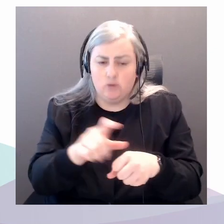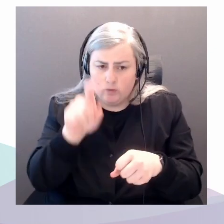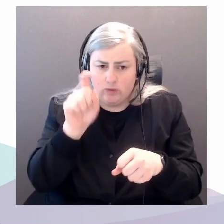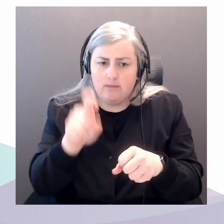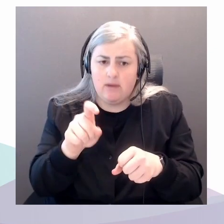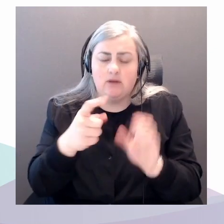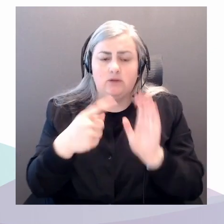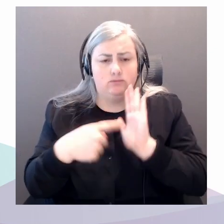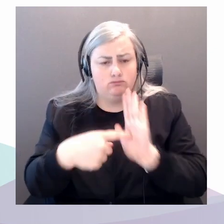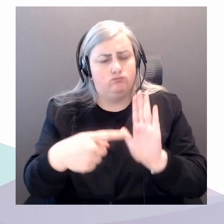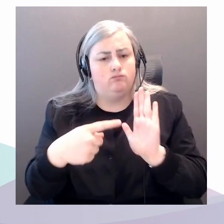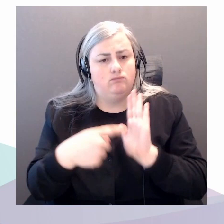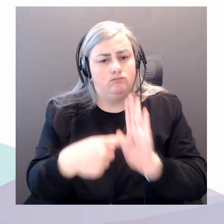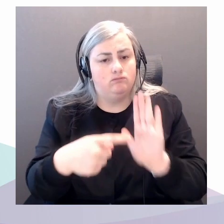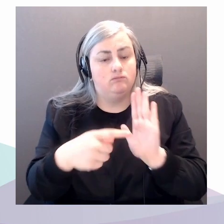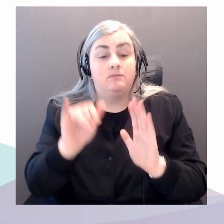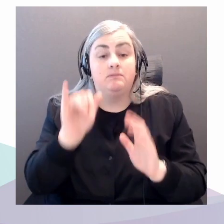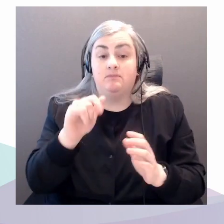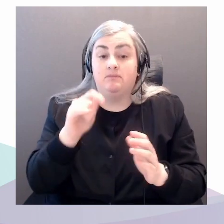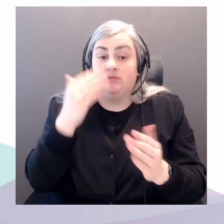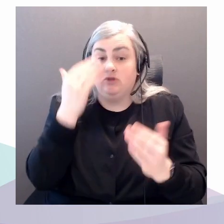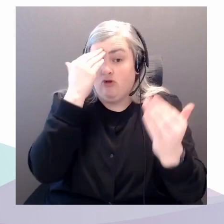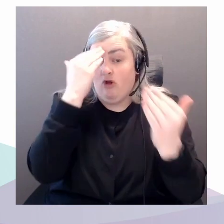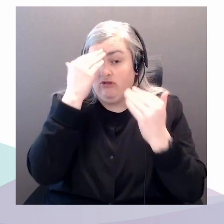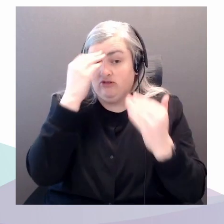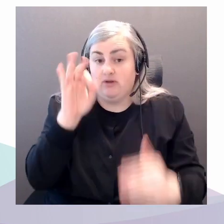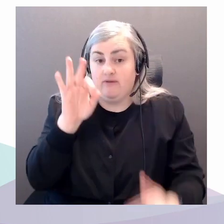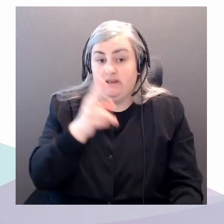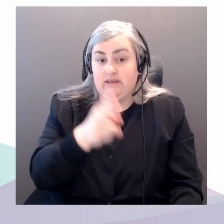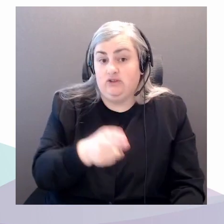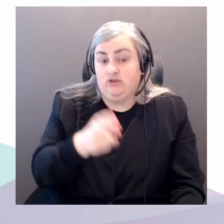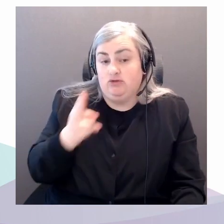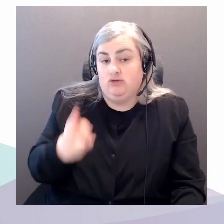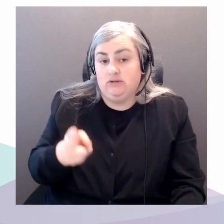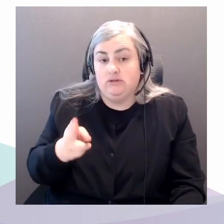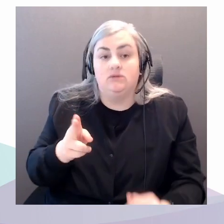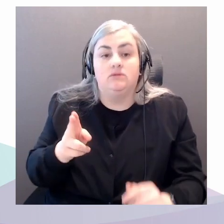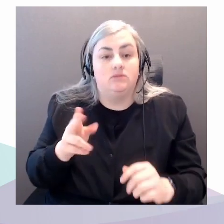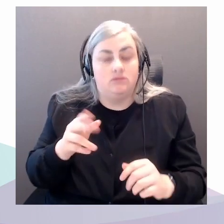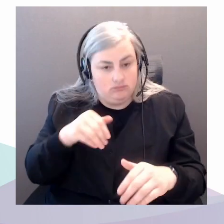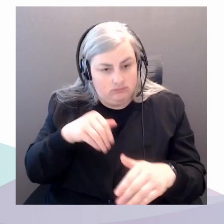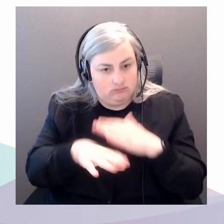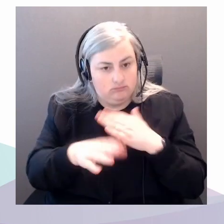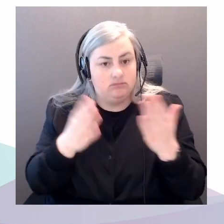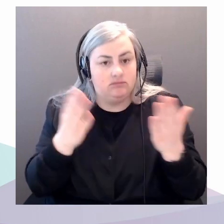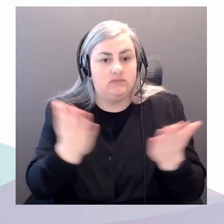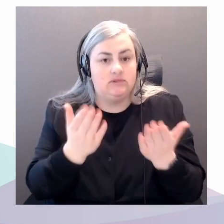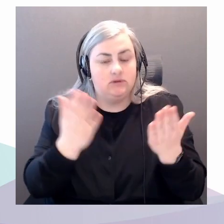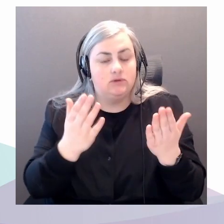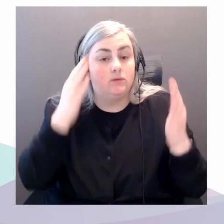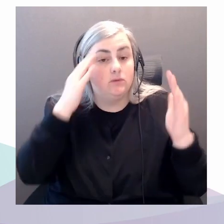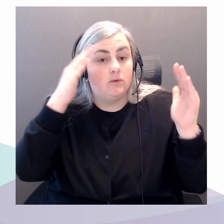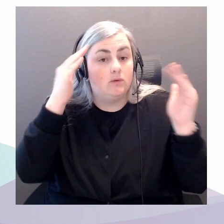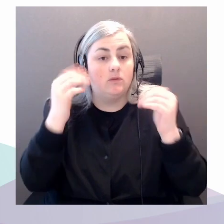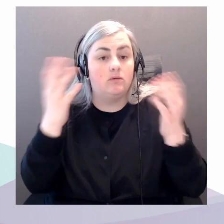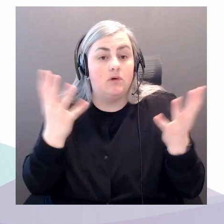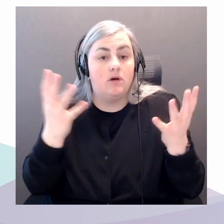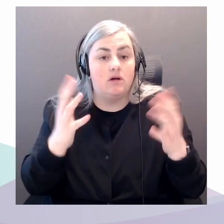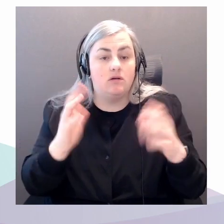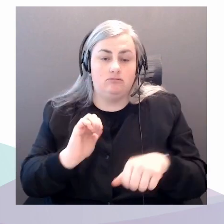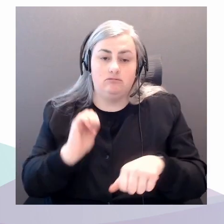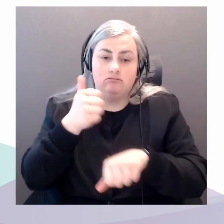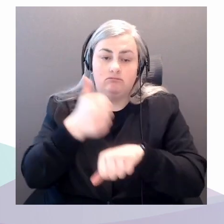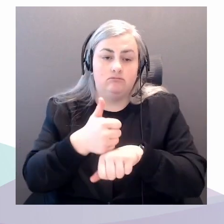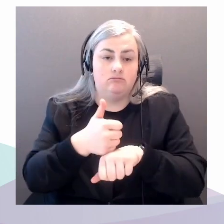we enter here in the hope of making a different world. The Big Thinking